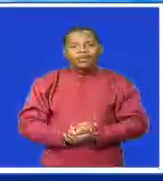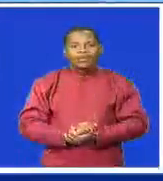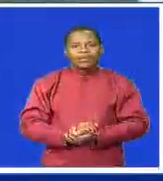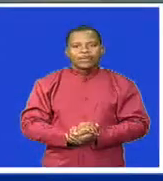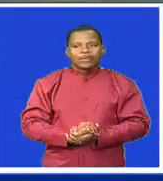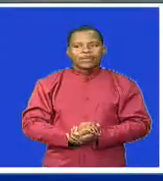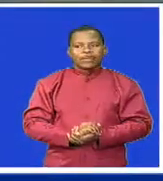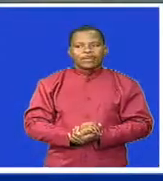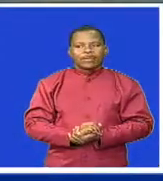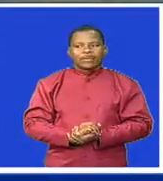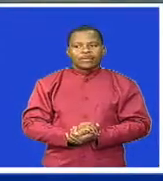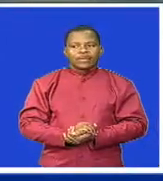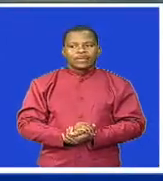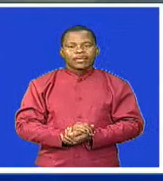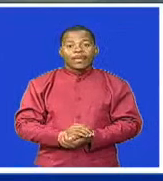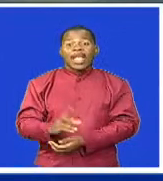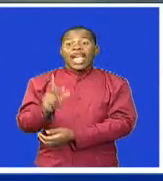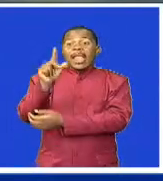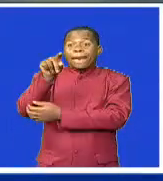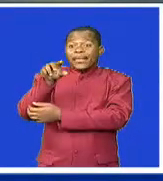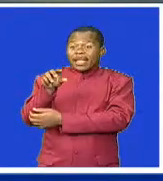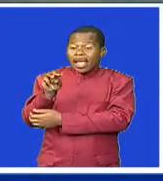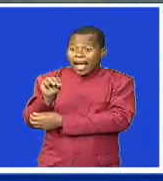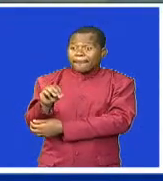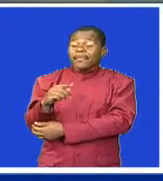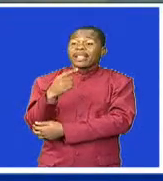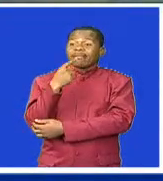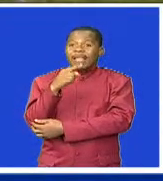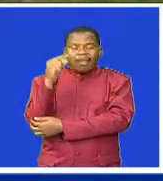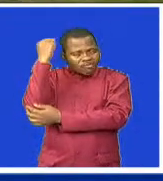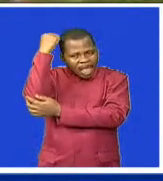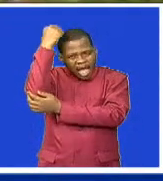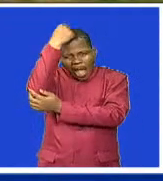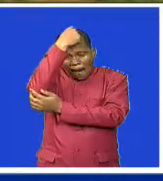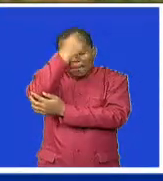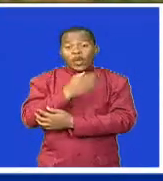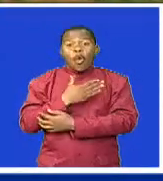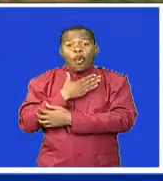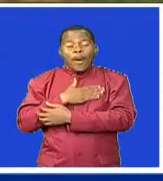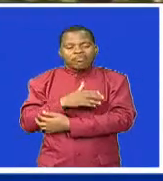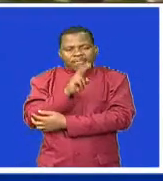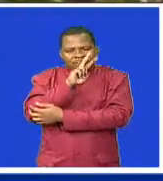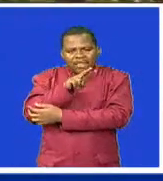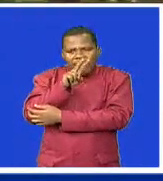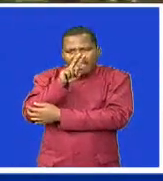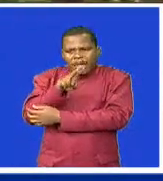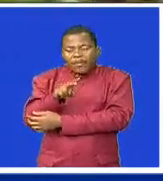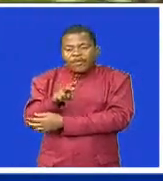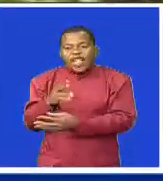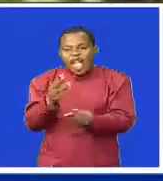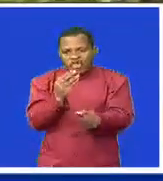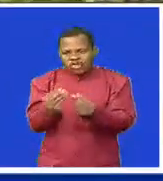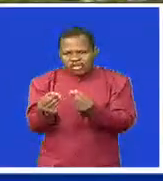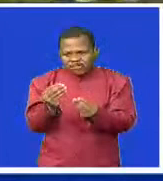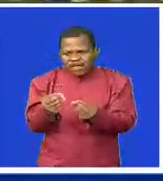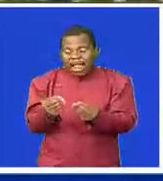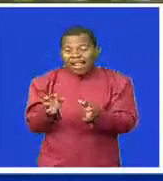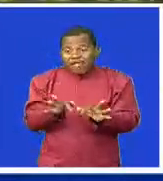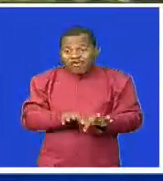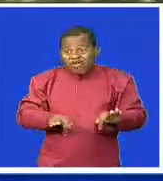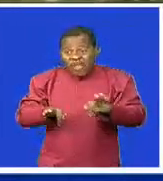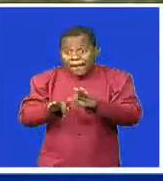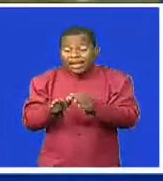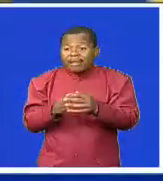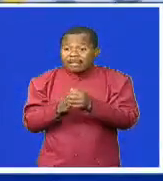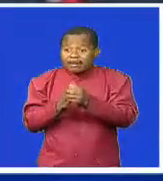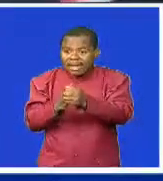The Deputy Prime Minister says His Majesty the King wants to see all child-headed families fully supported by government and other